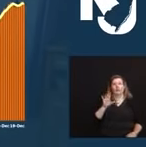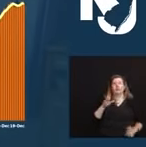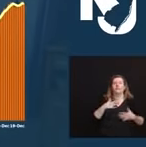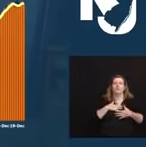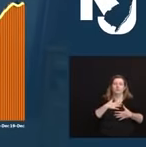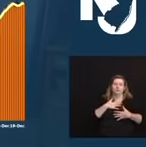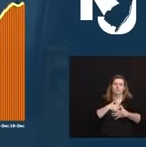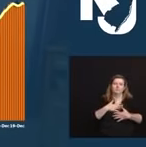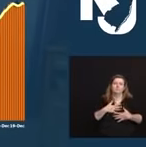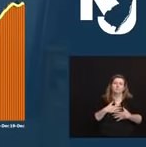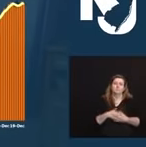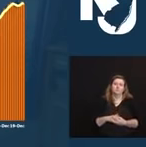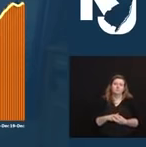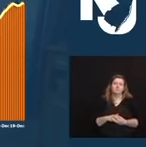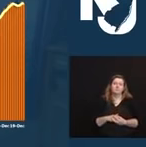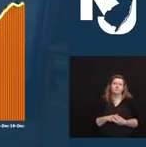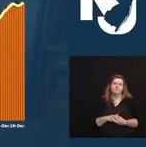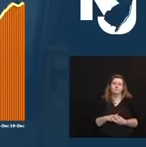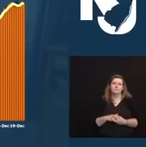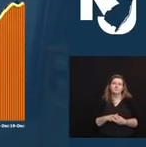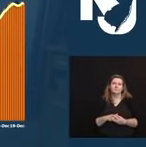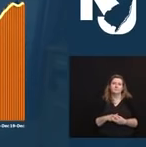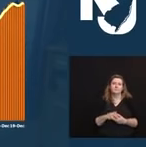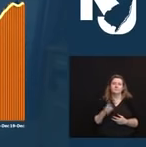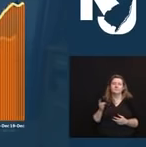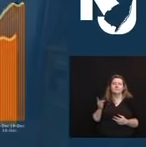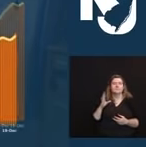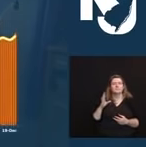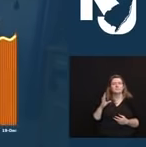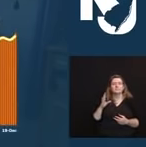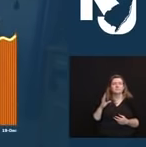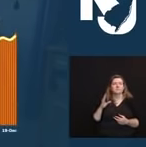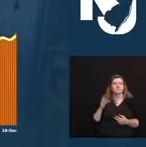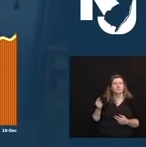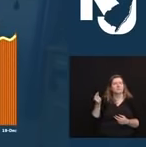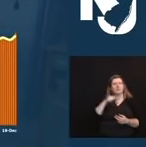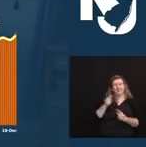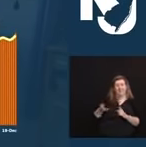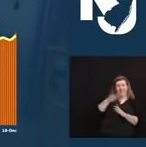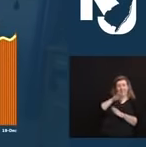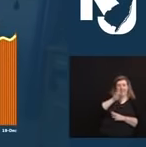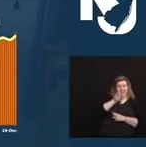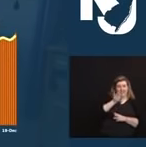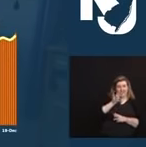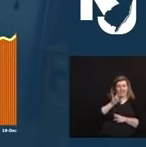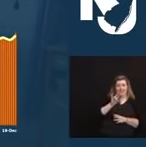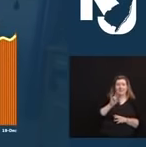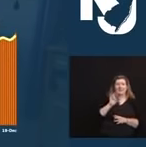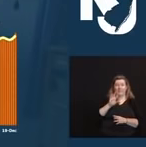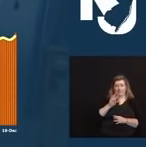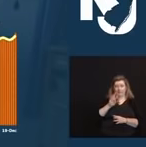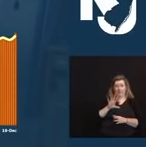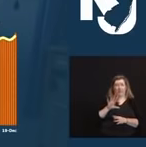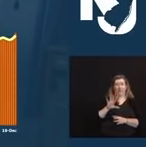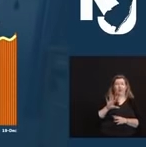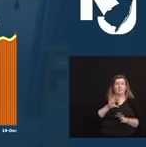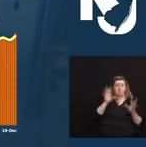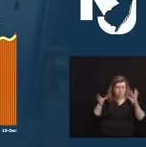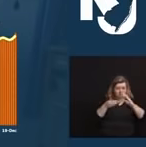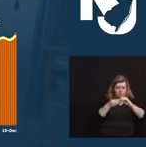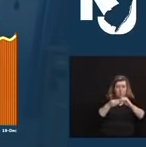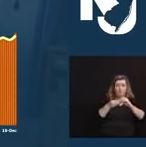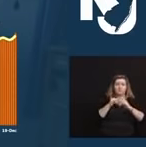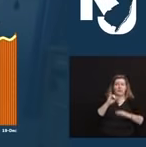since May 29th. Again, if you go back one, Dan, back, there you go, 765 total in